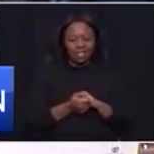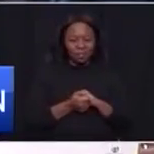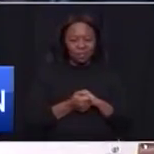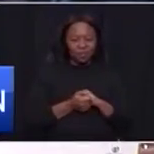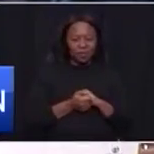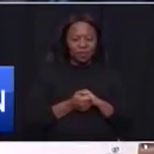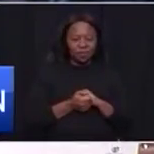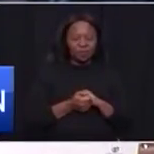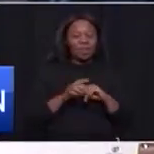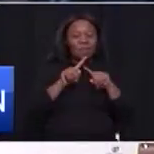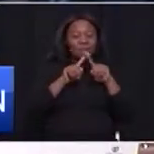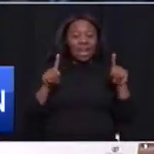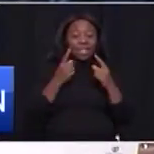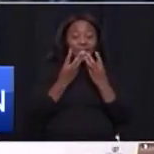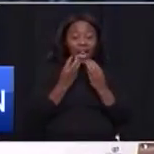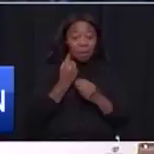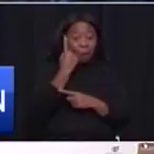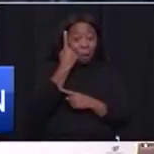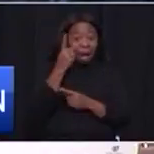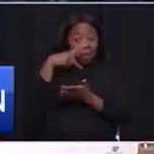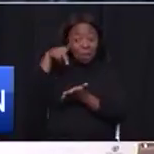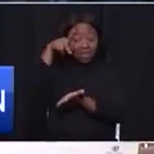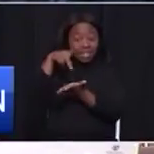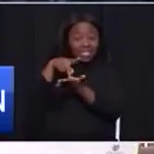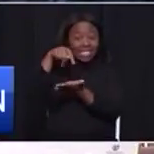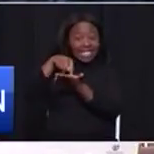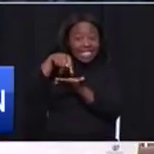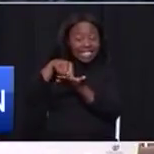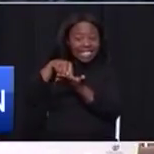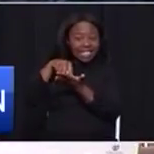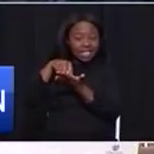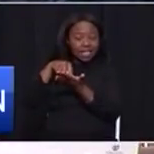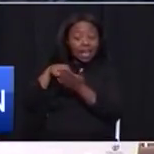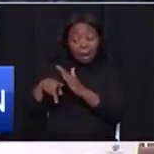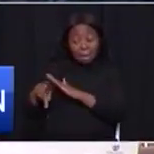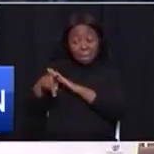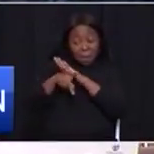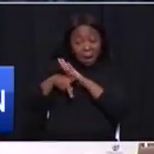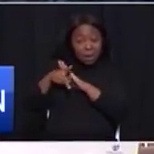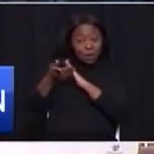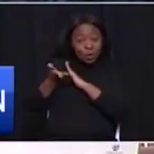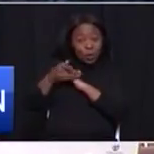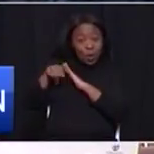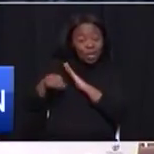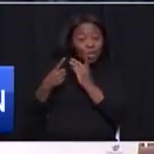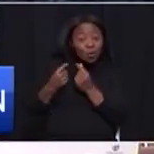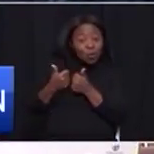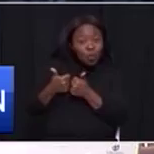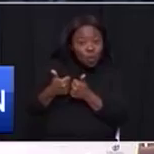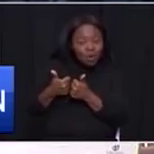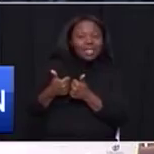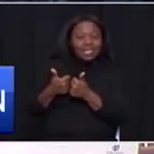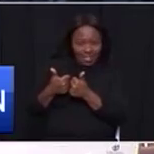But the number one position can only be sustained if the primary schools are doing a good job.